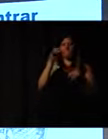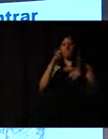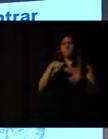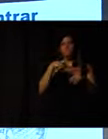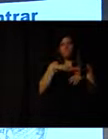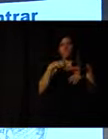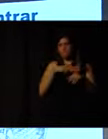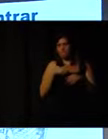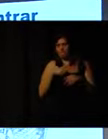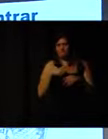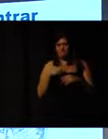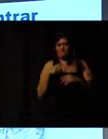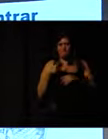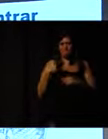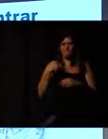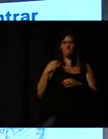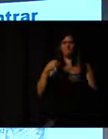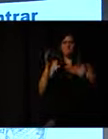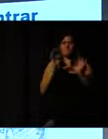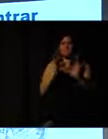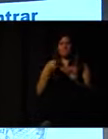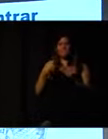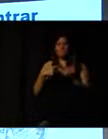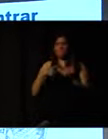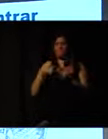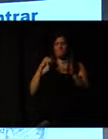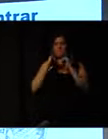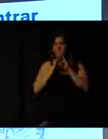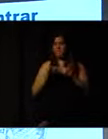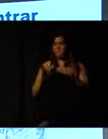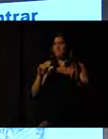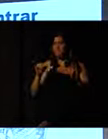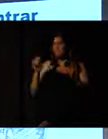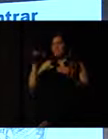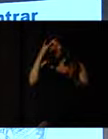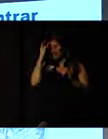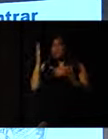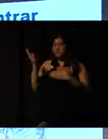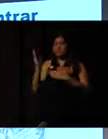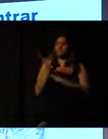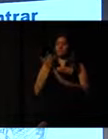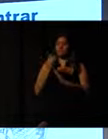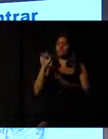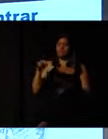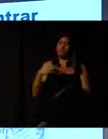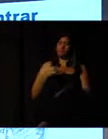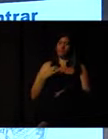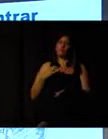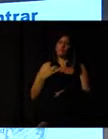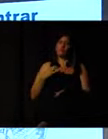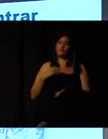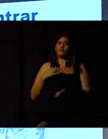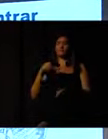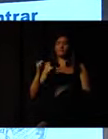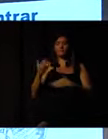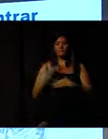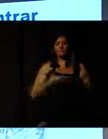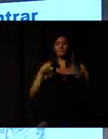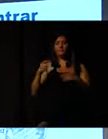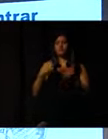dimension of YMCA São Paulo. And I am very glad to be able to count with these volunteers, this